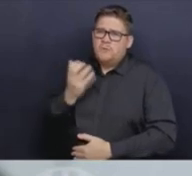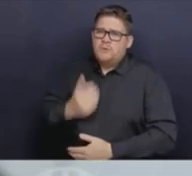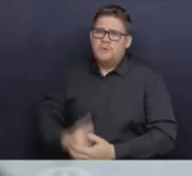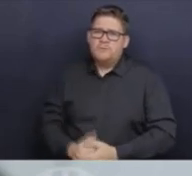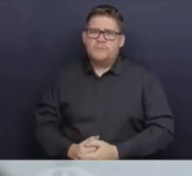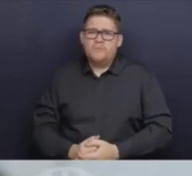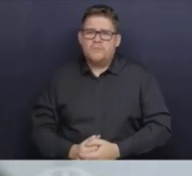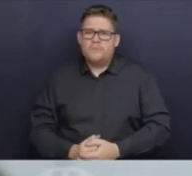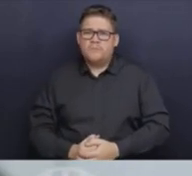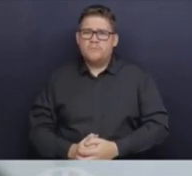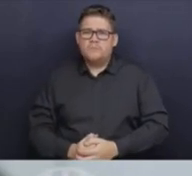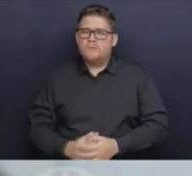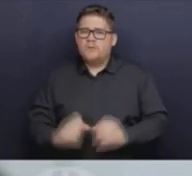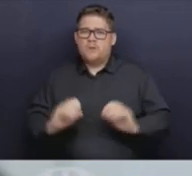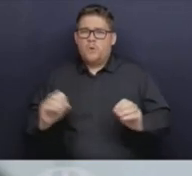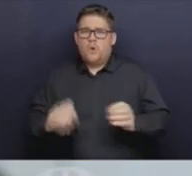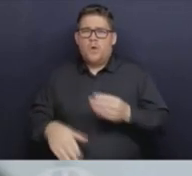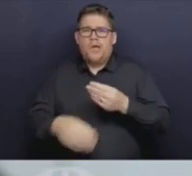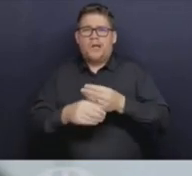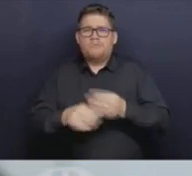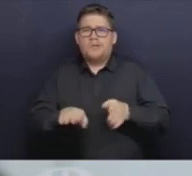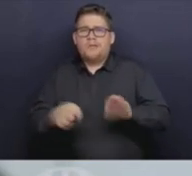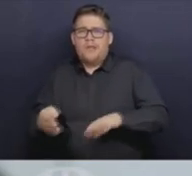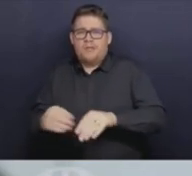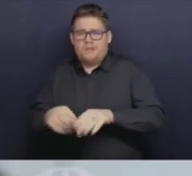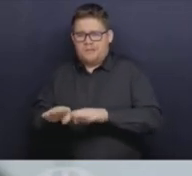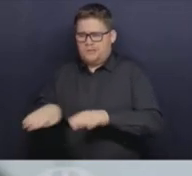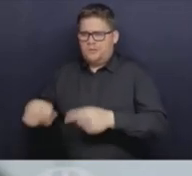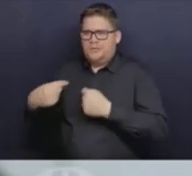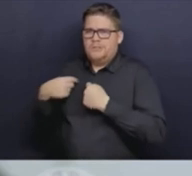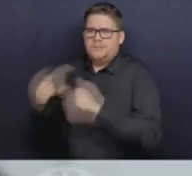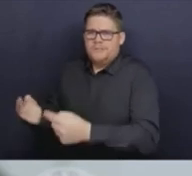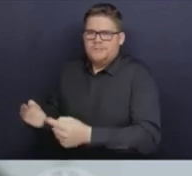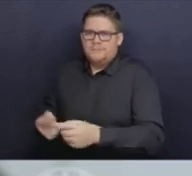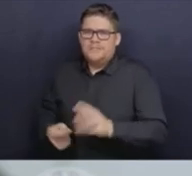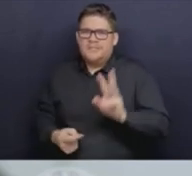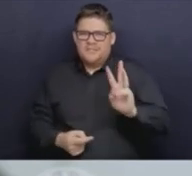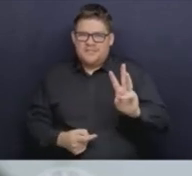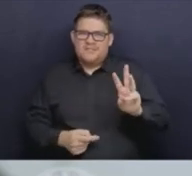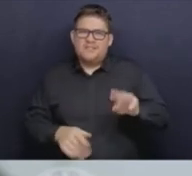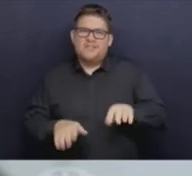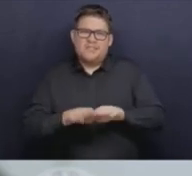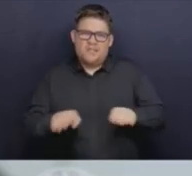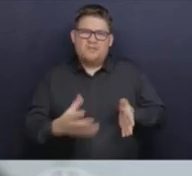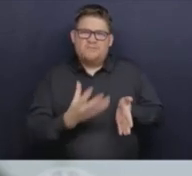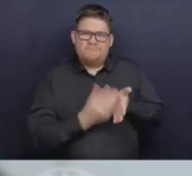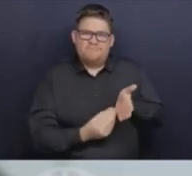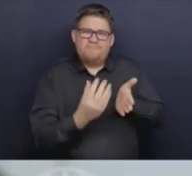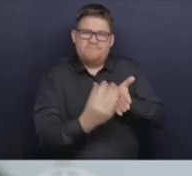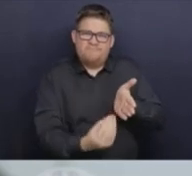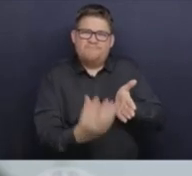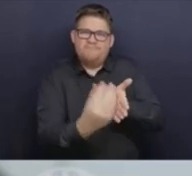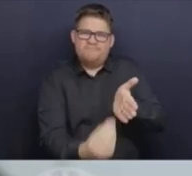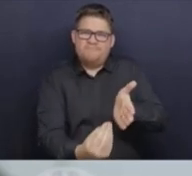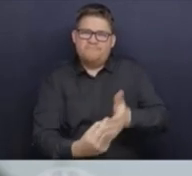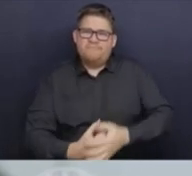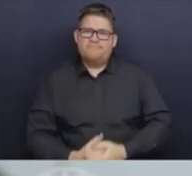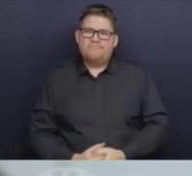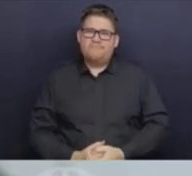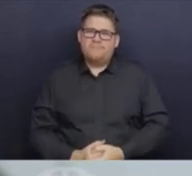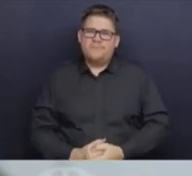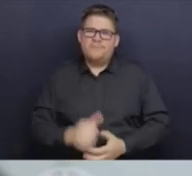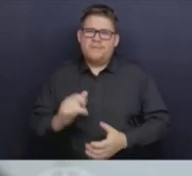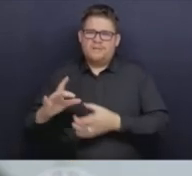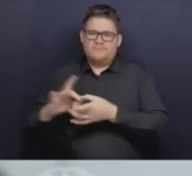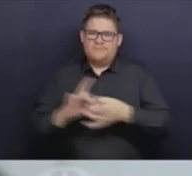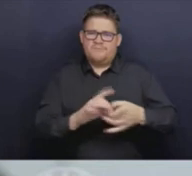beyond the six that were initially reported that we linked to influenza early